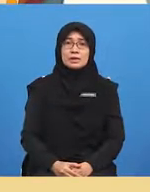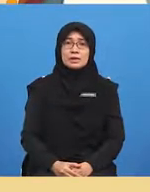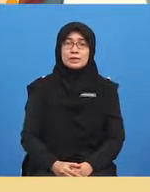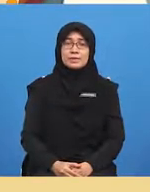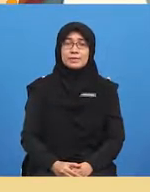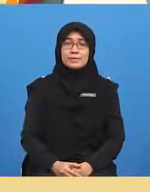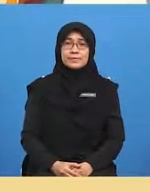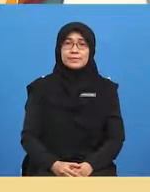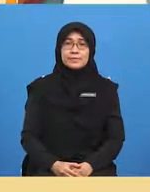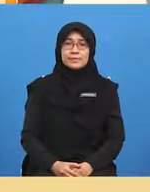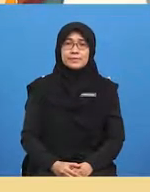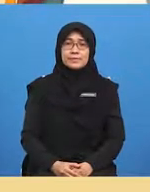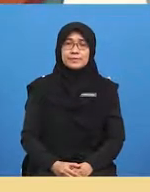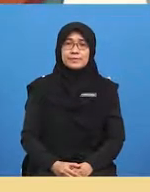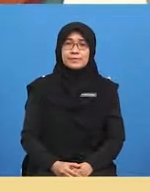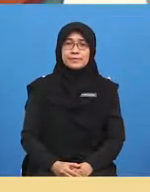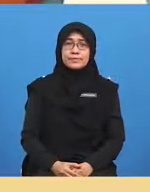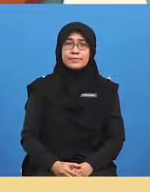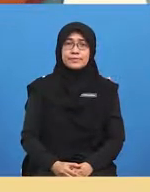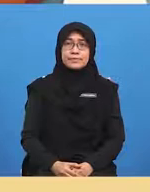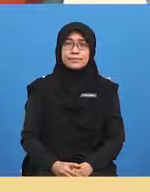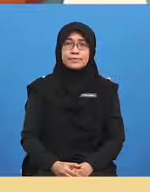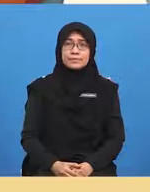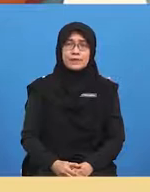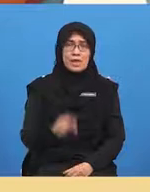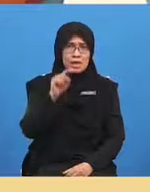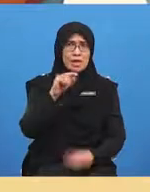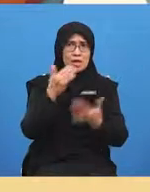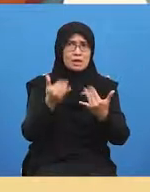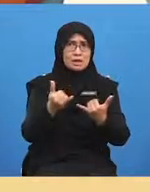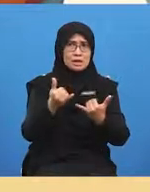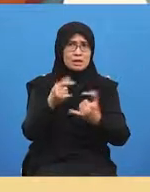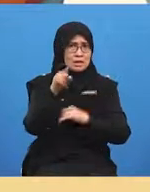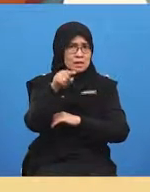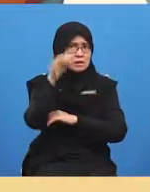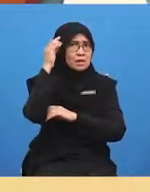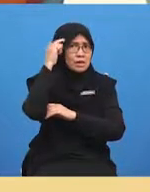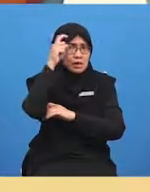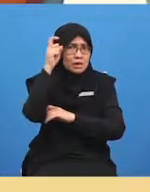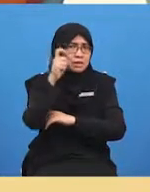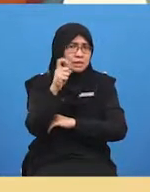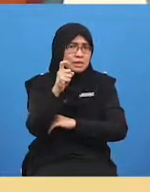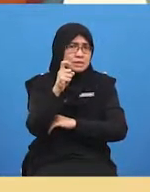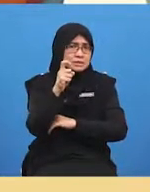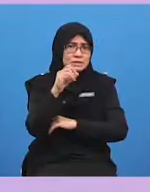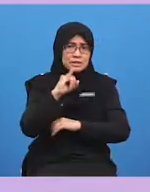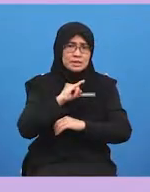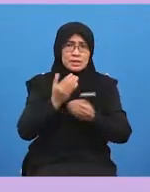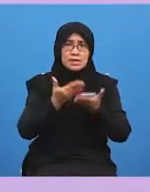oh my try to guess who it is i'll give you some clues